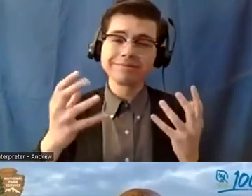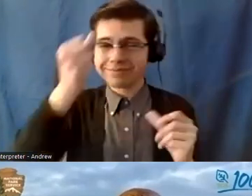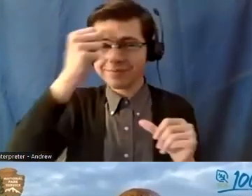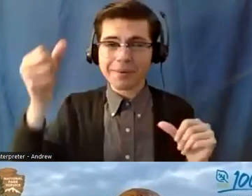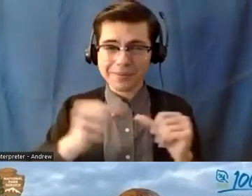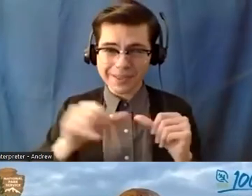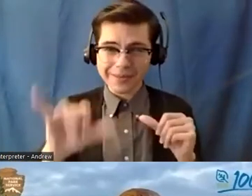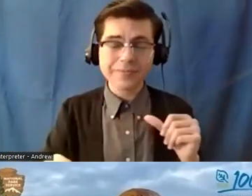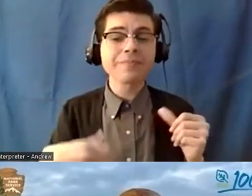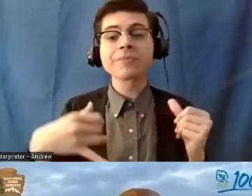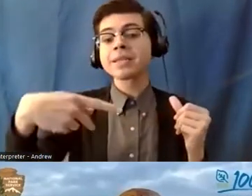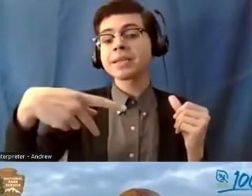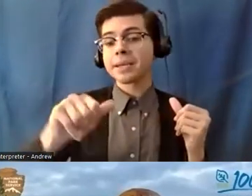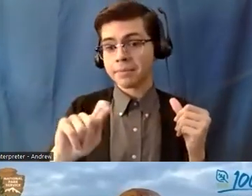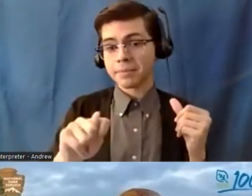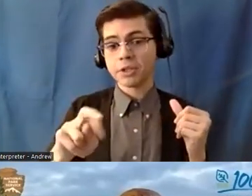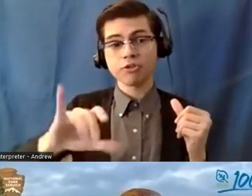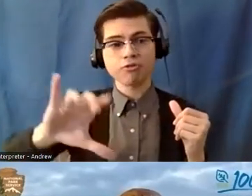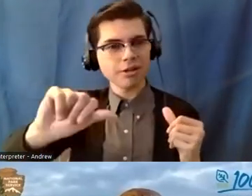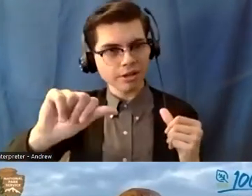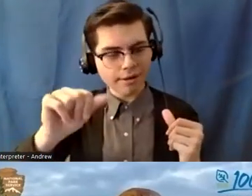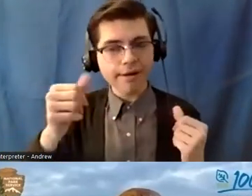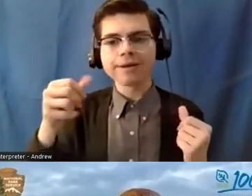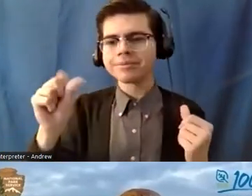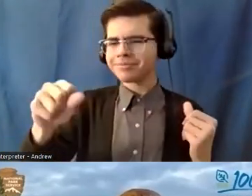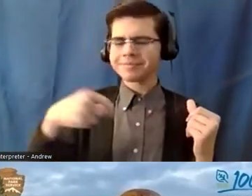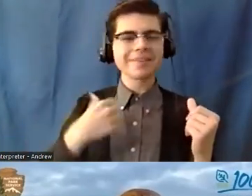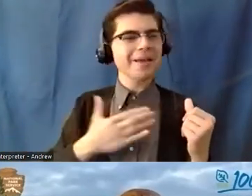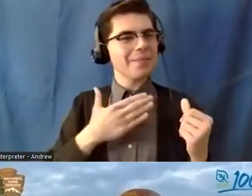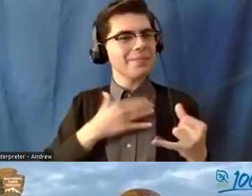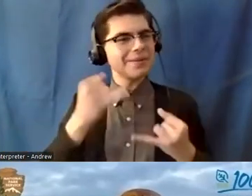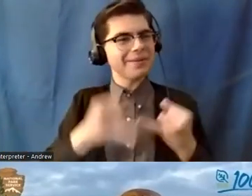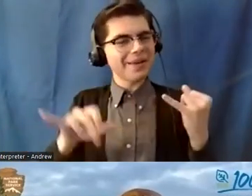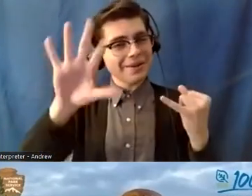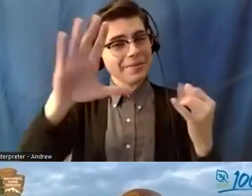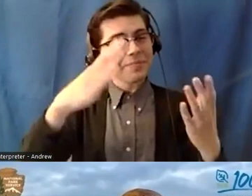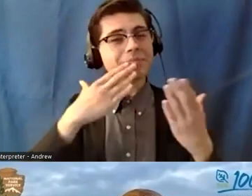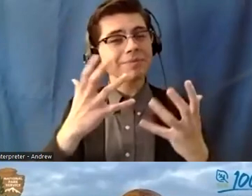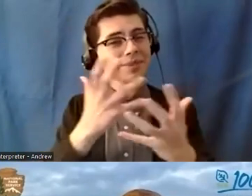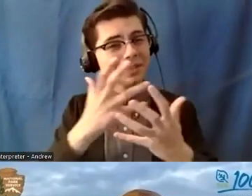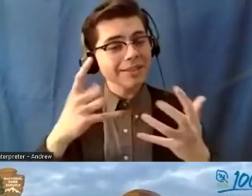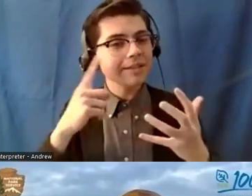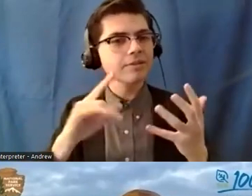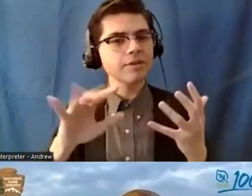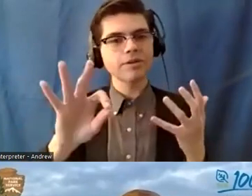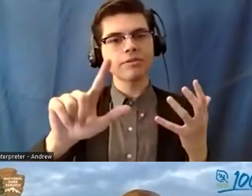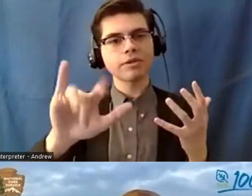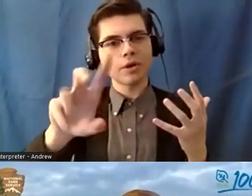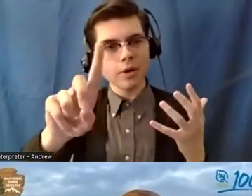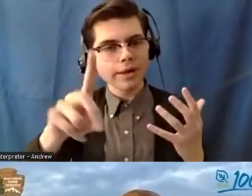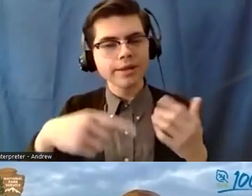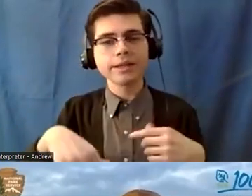yeah i'm so honored to have the the final word uh thank you so much to floyd and lucy